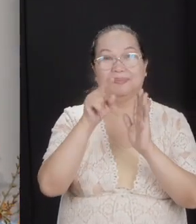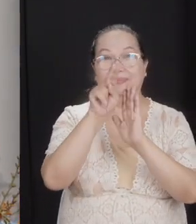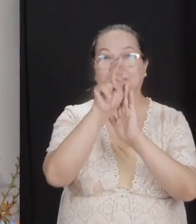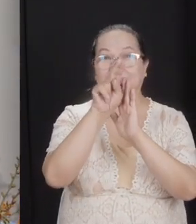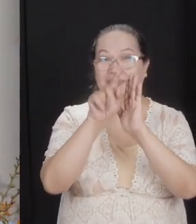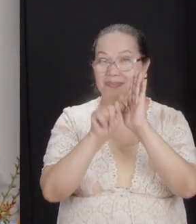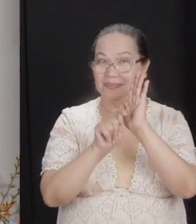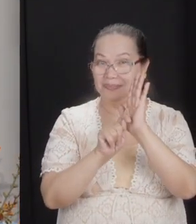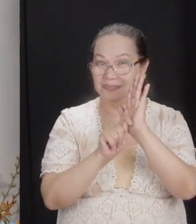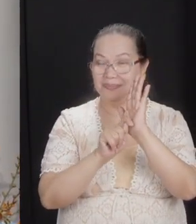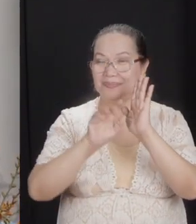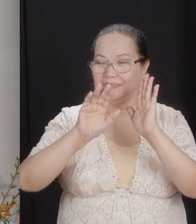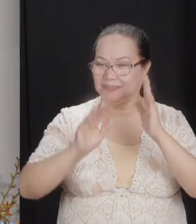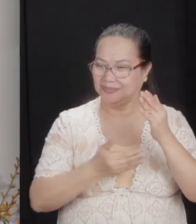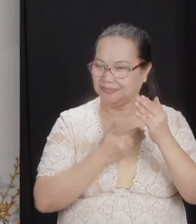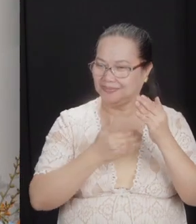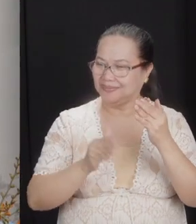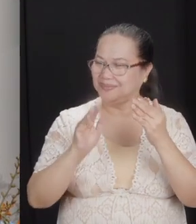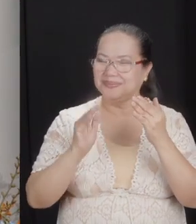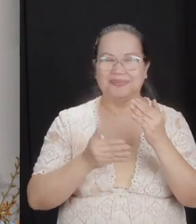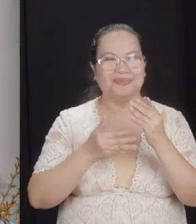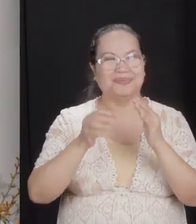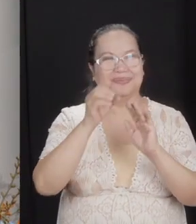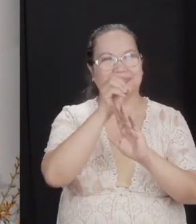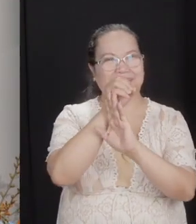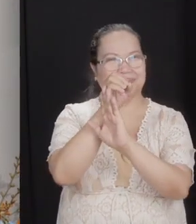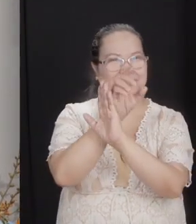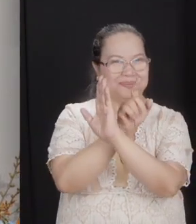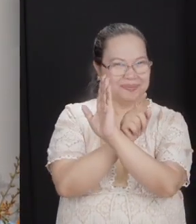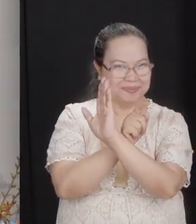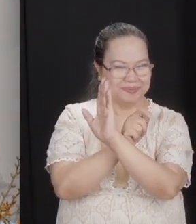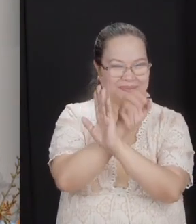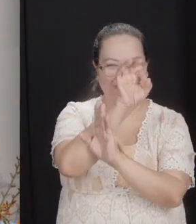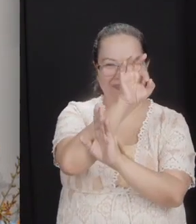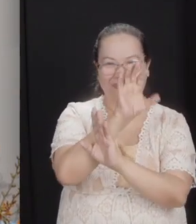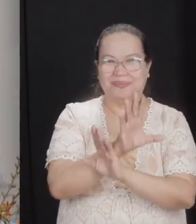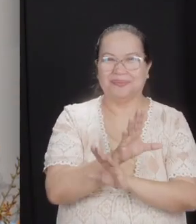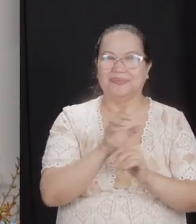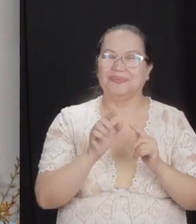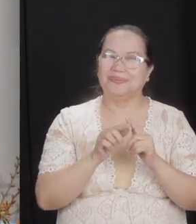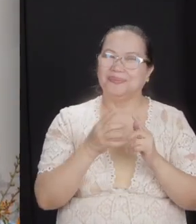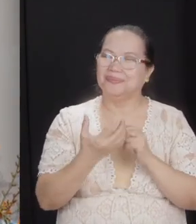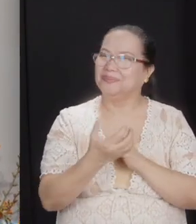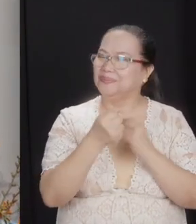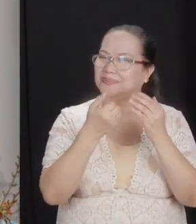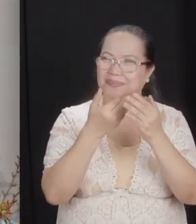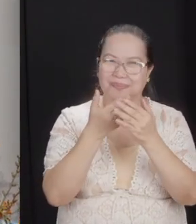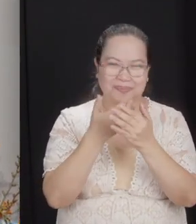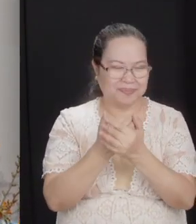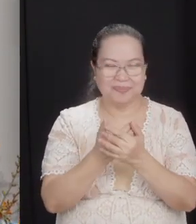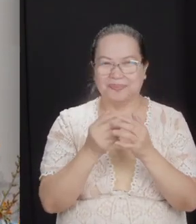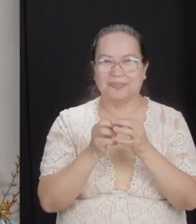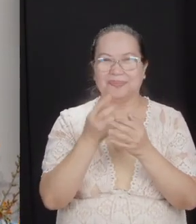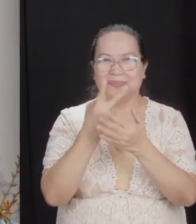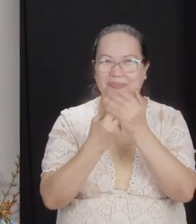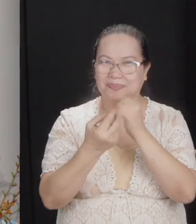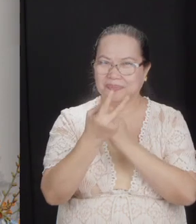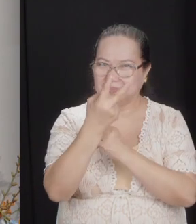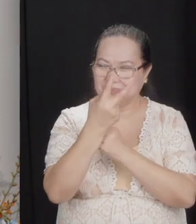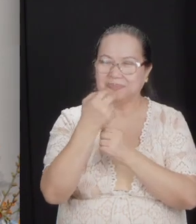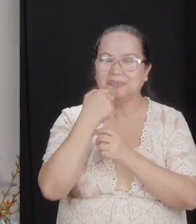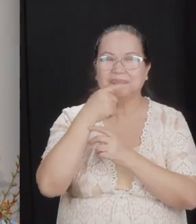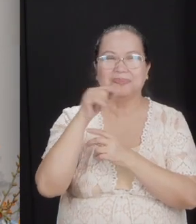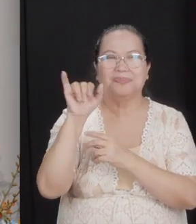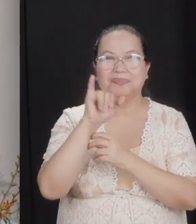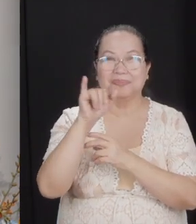You see singing in the Old Testament. You have preaching in the Old Testament too. They're all over both Testaments because